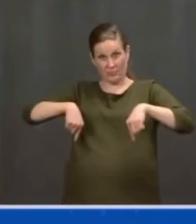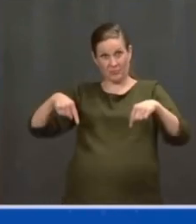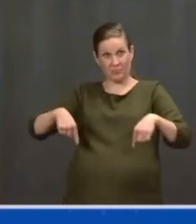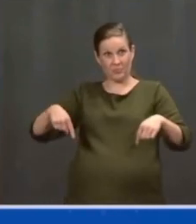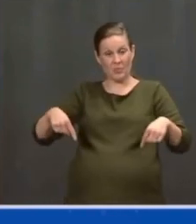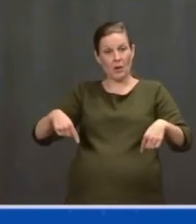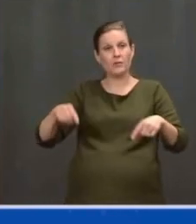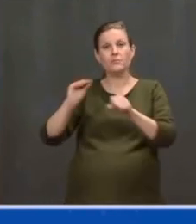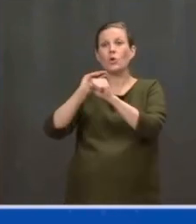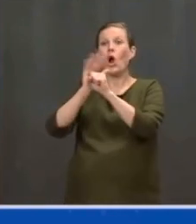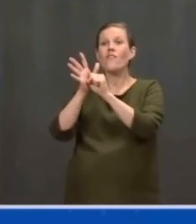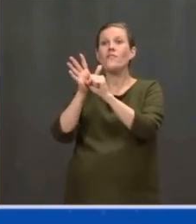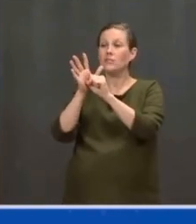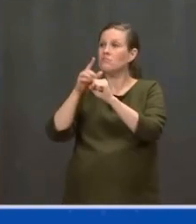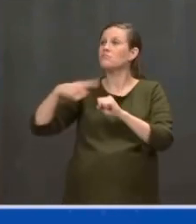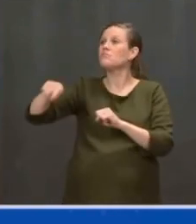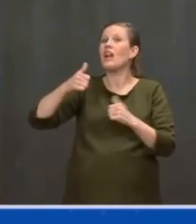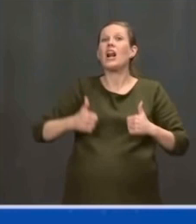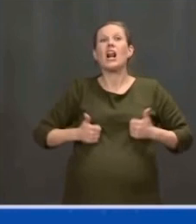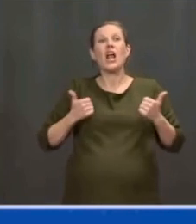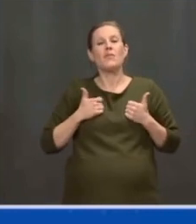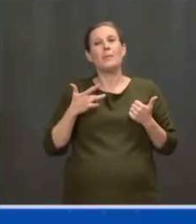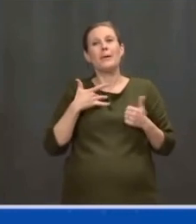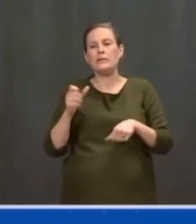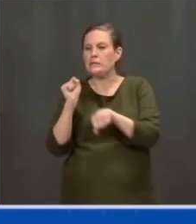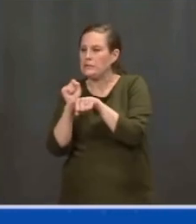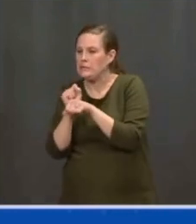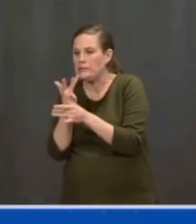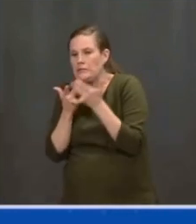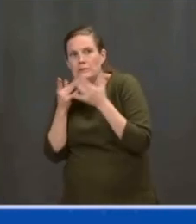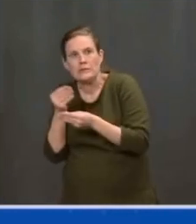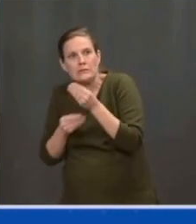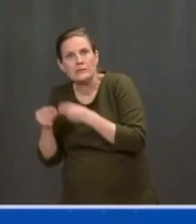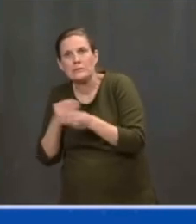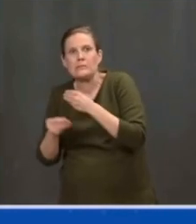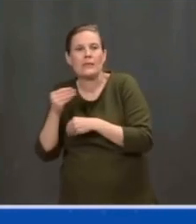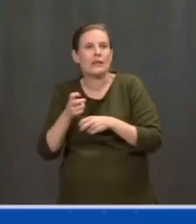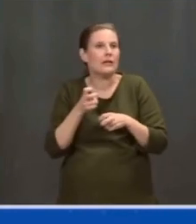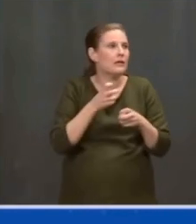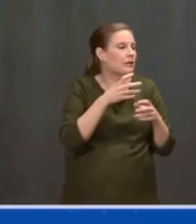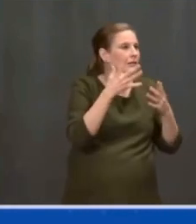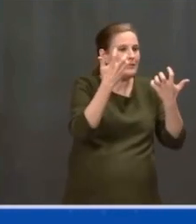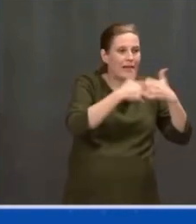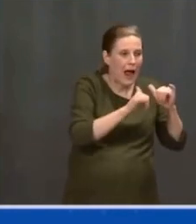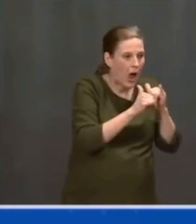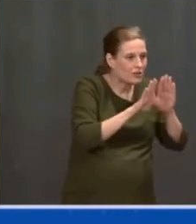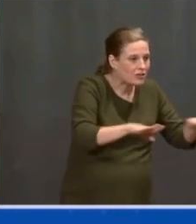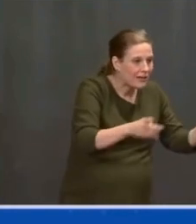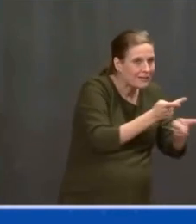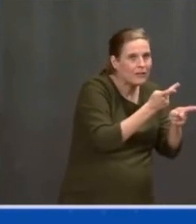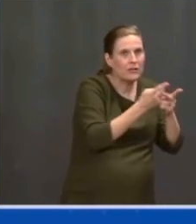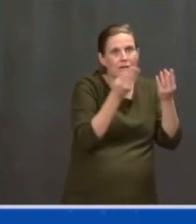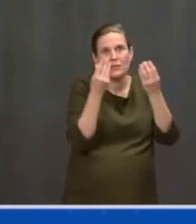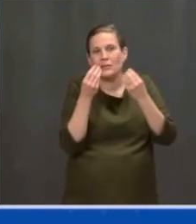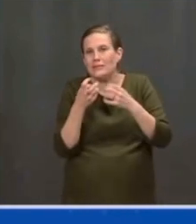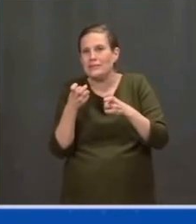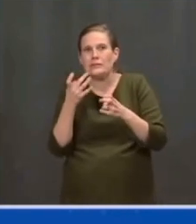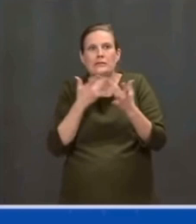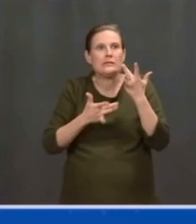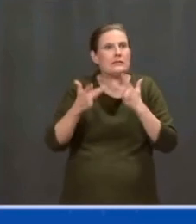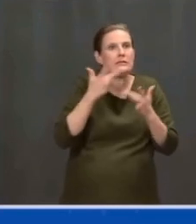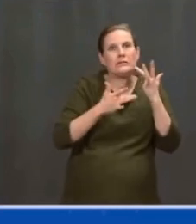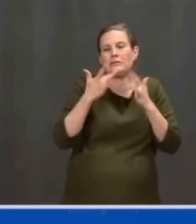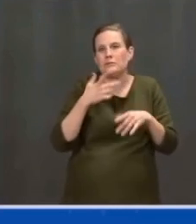to raise their kids and care for their parents at the same time. The so-called sandwich generation are family members with disability.